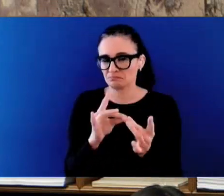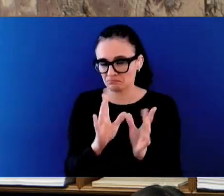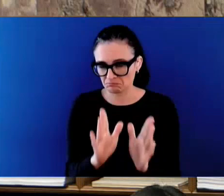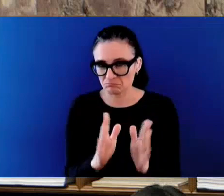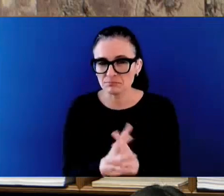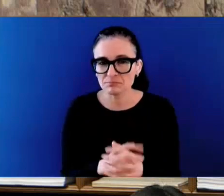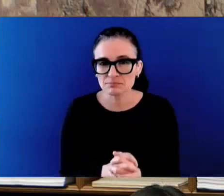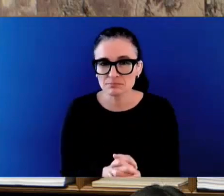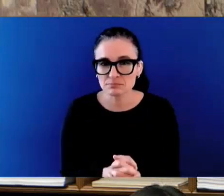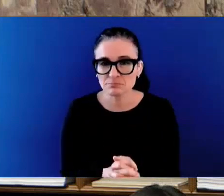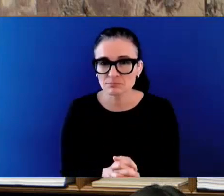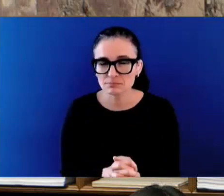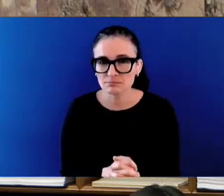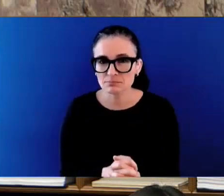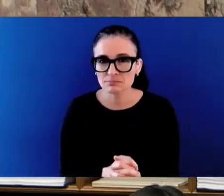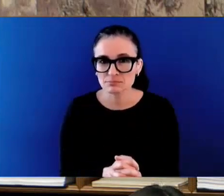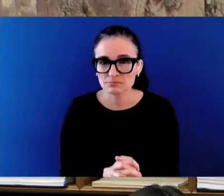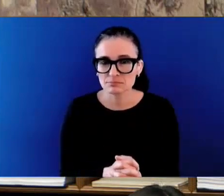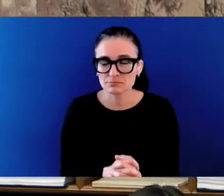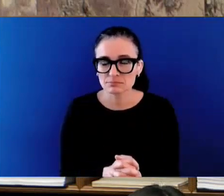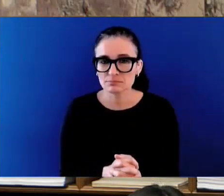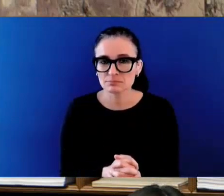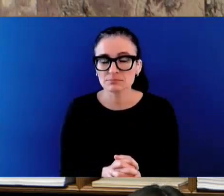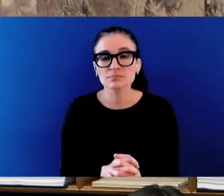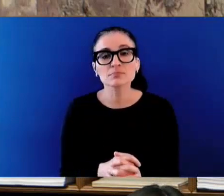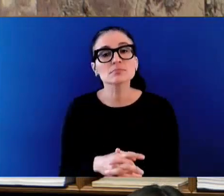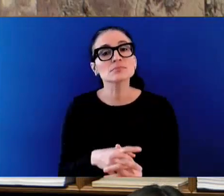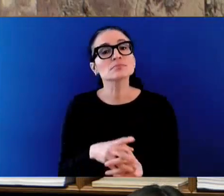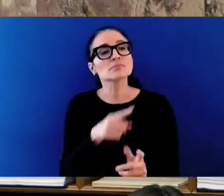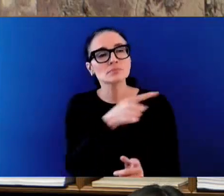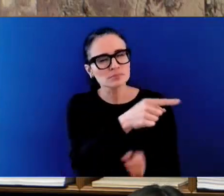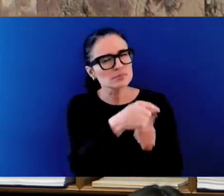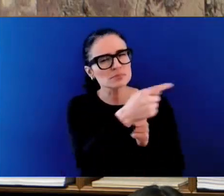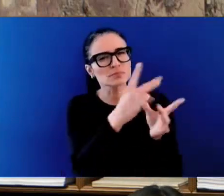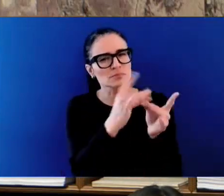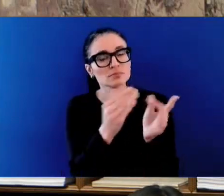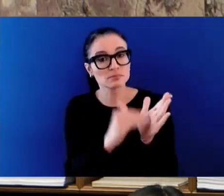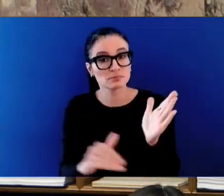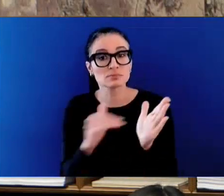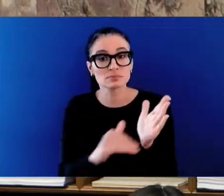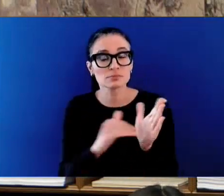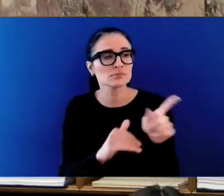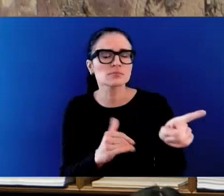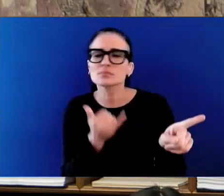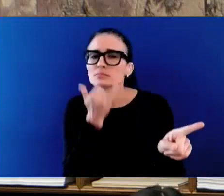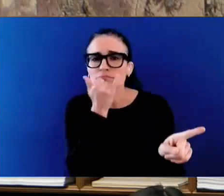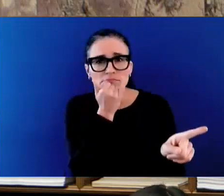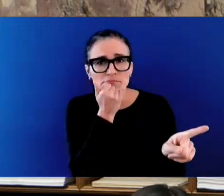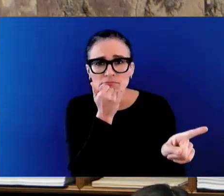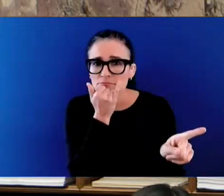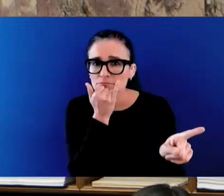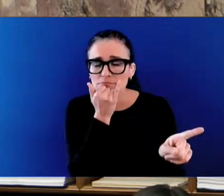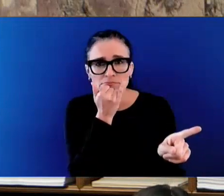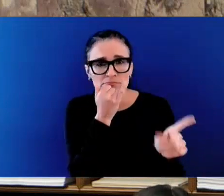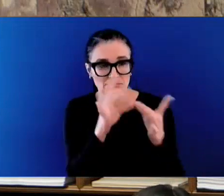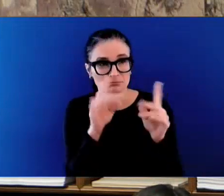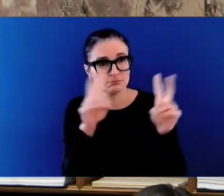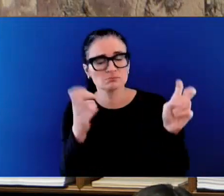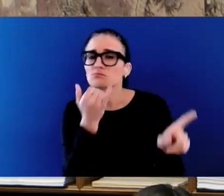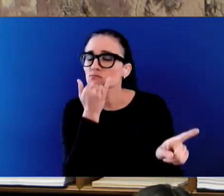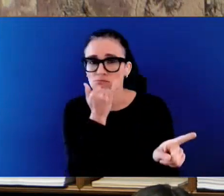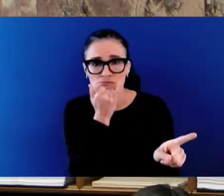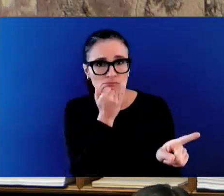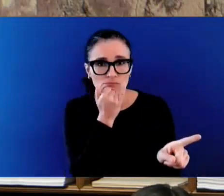the opposition on the other side, and that is an absolutely false statement. There is not, and there will not be, an overdose